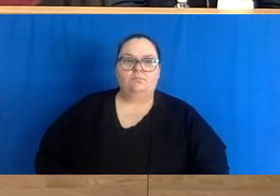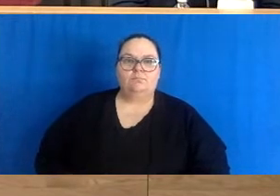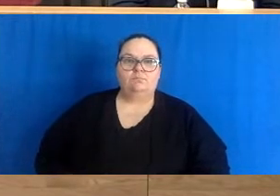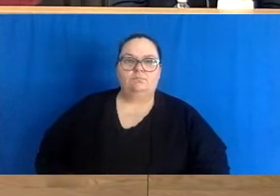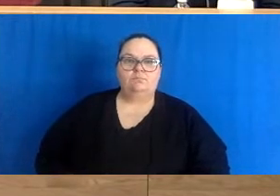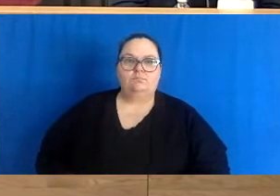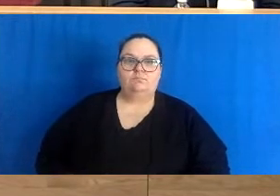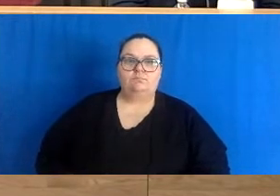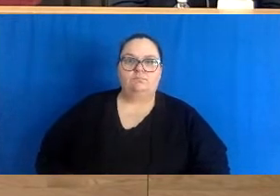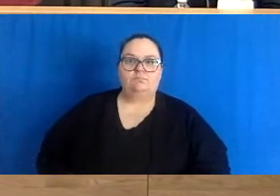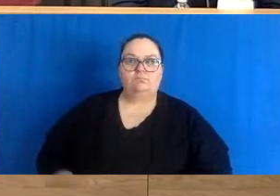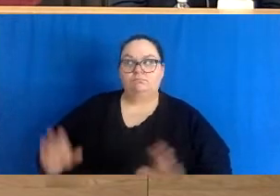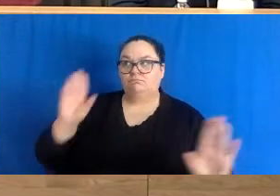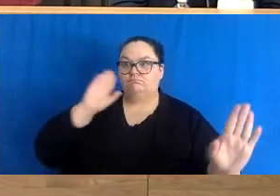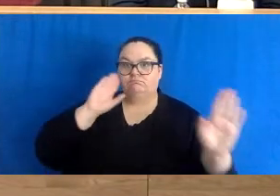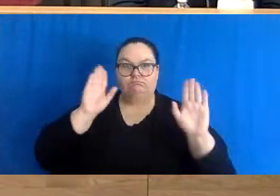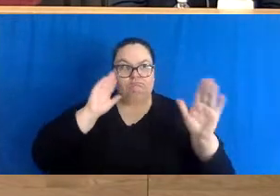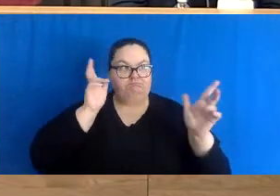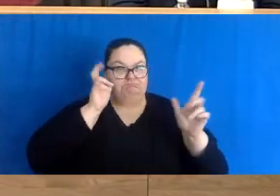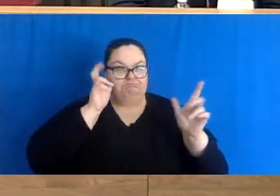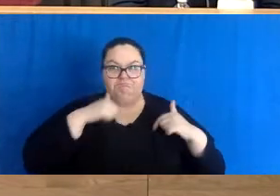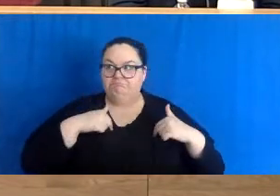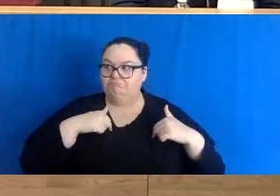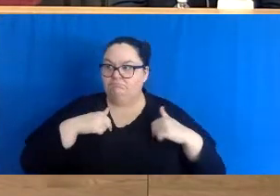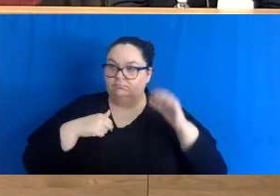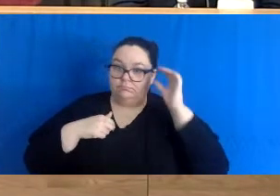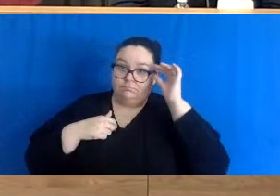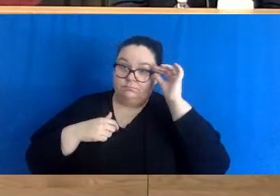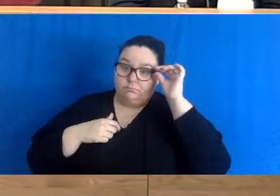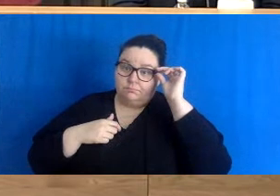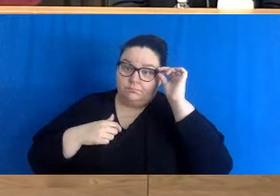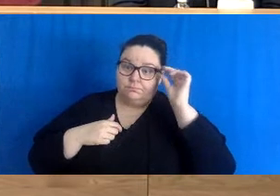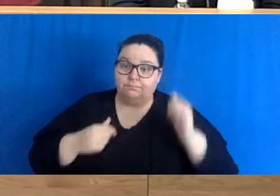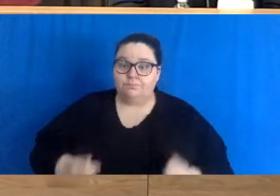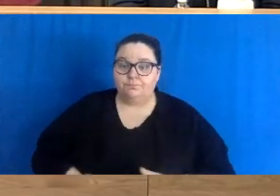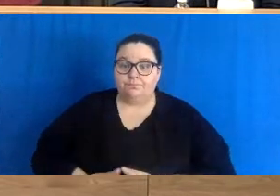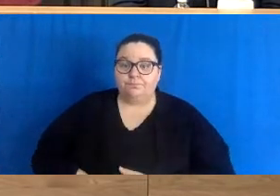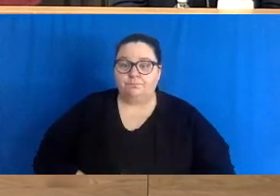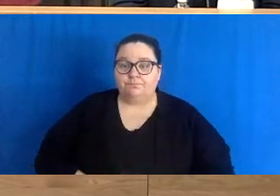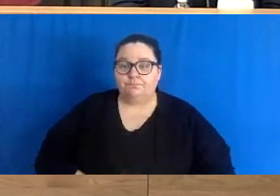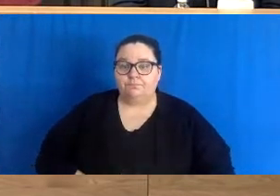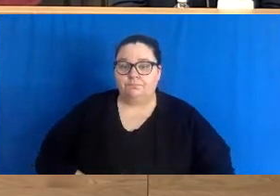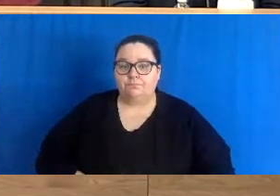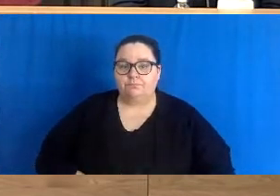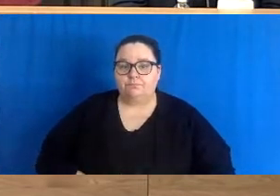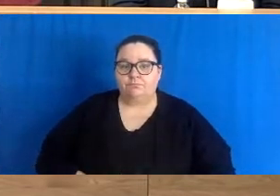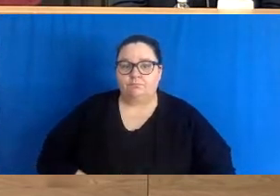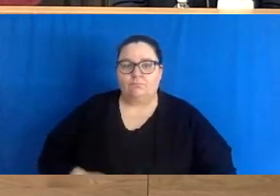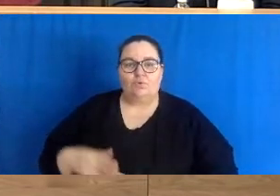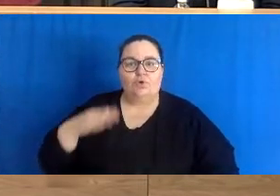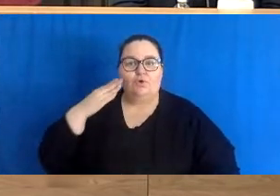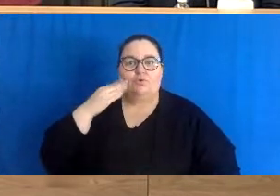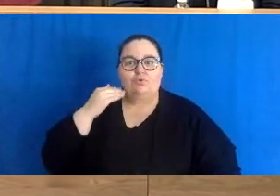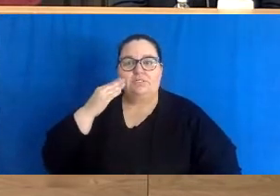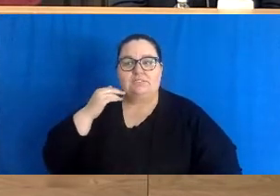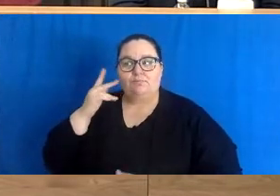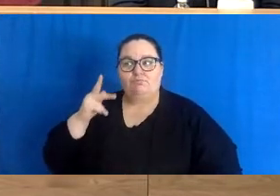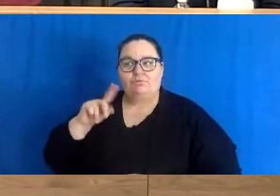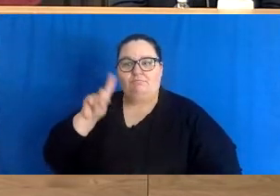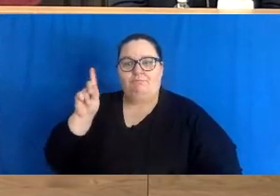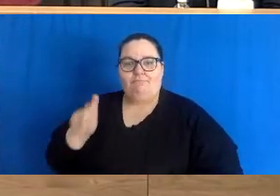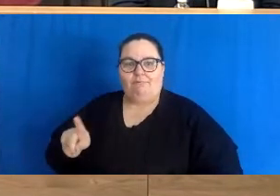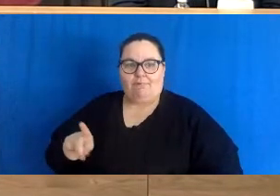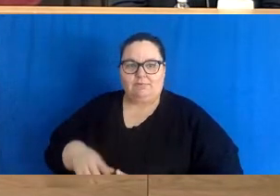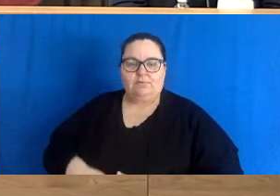Hello. Can you hear me? Yes, thank you. Okay, following up on Derek's question, in recent days, I spoke to an